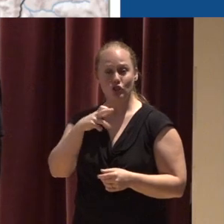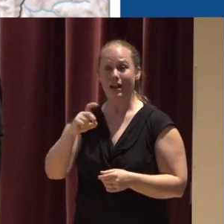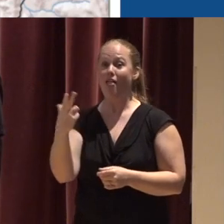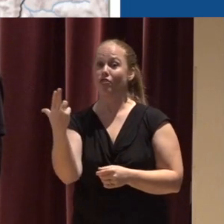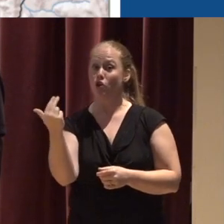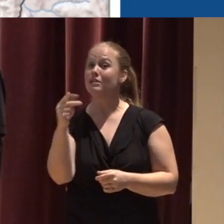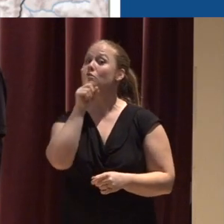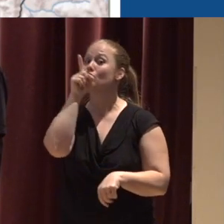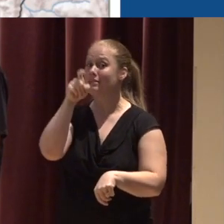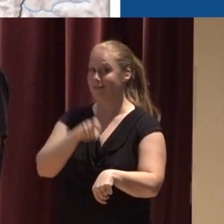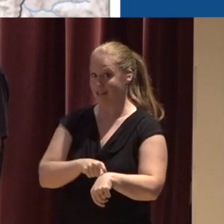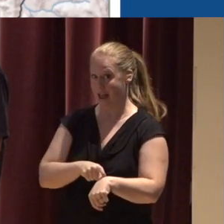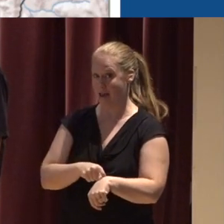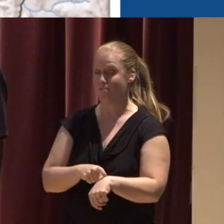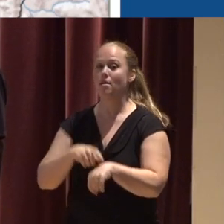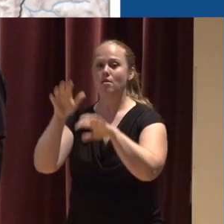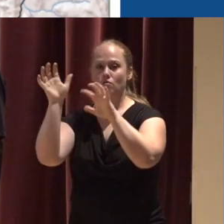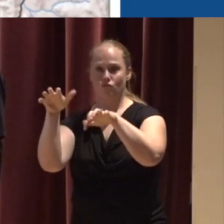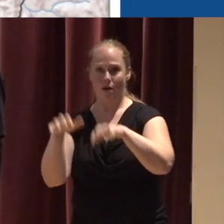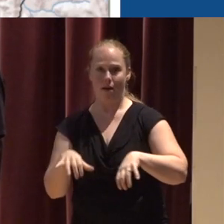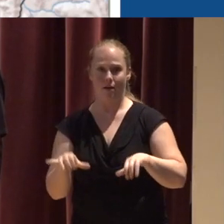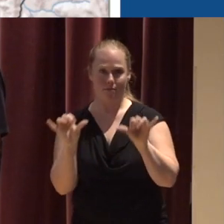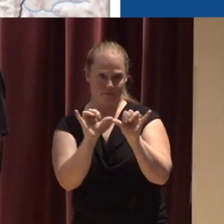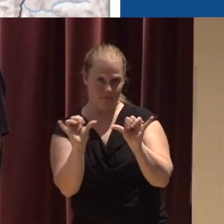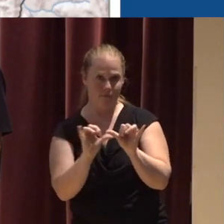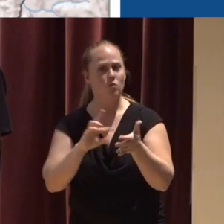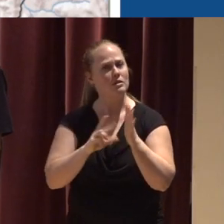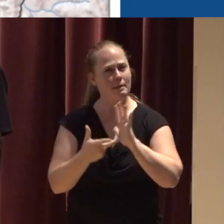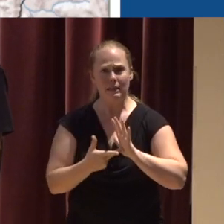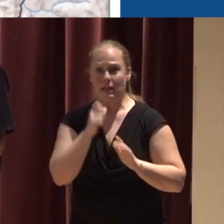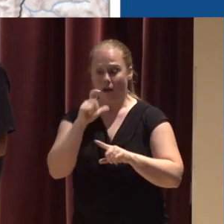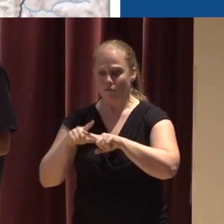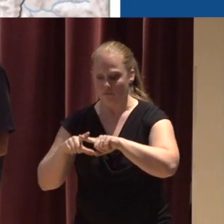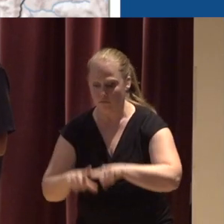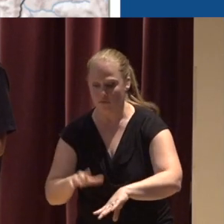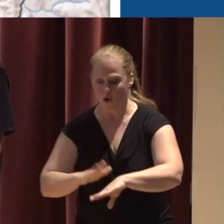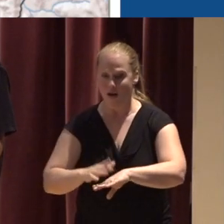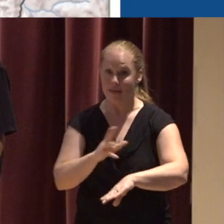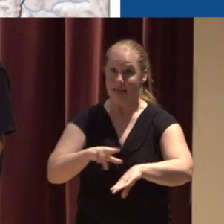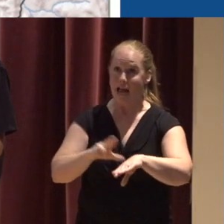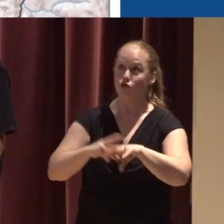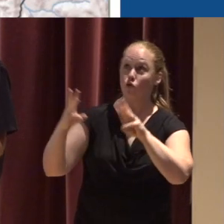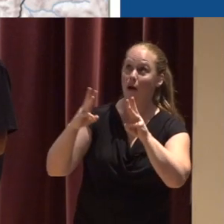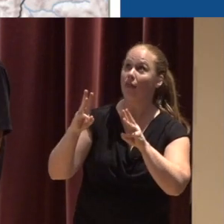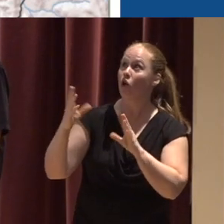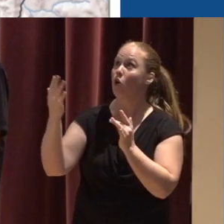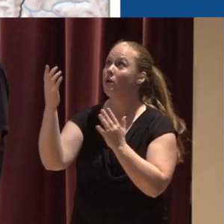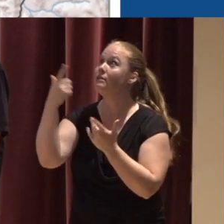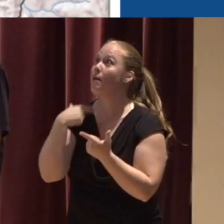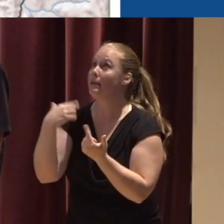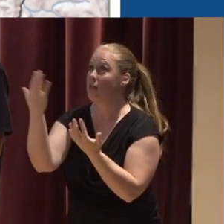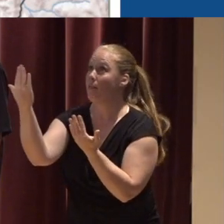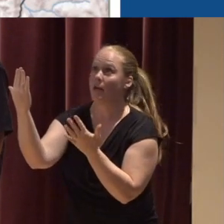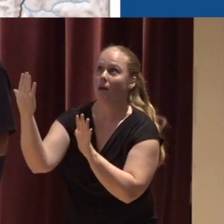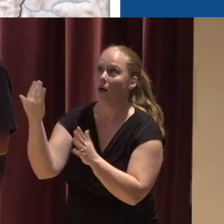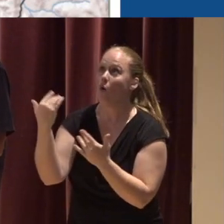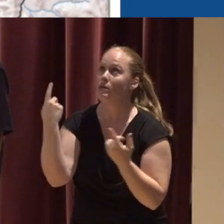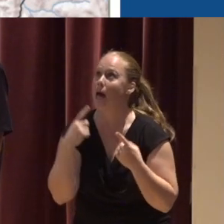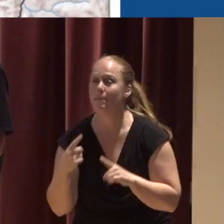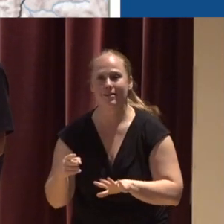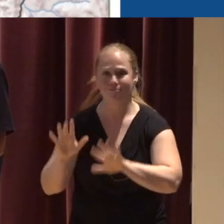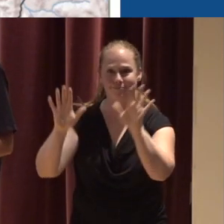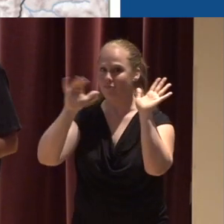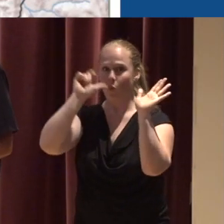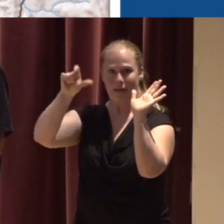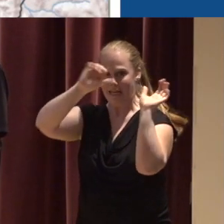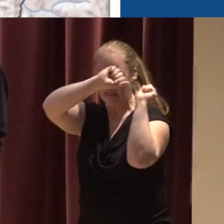-time rain gauges What this allows us to do is not rely so much on the National Weather Service now For what's happening we get a first